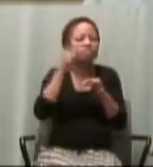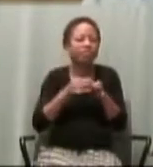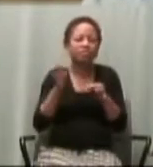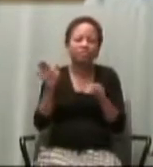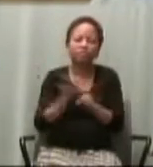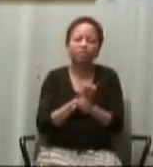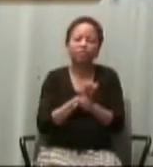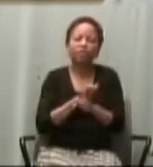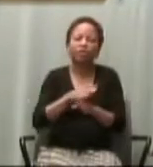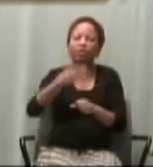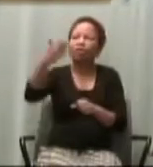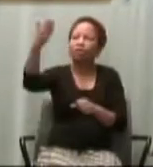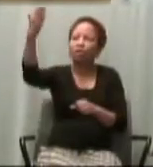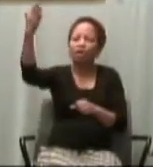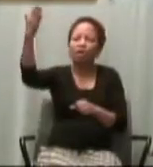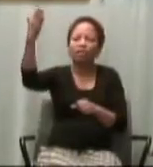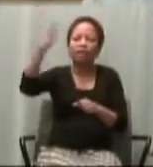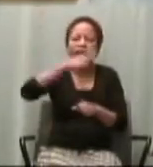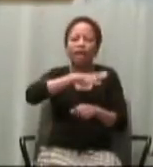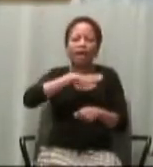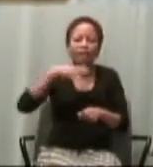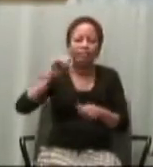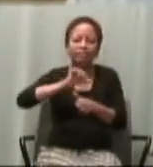to God and each other.